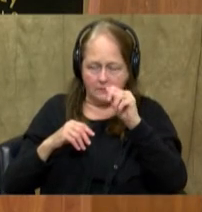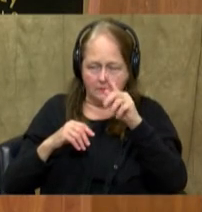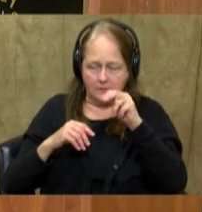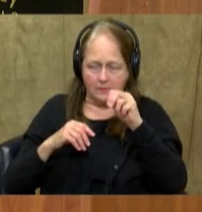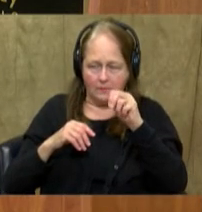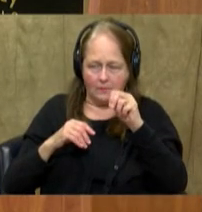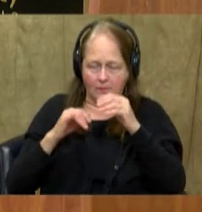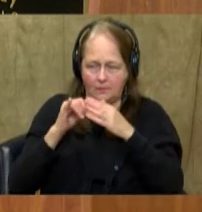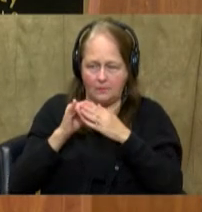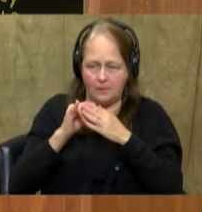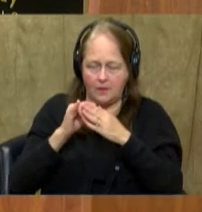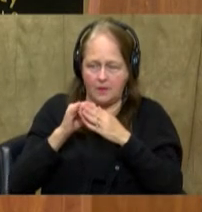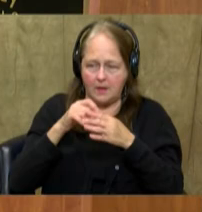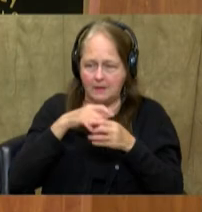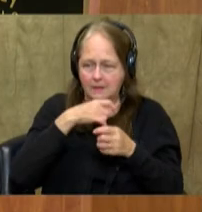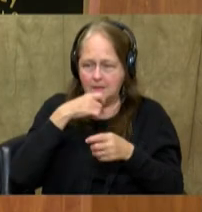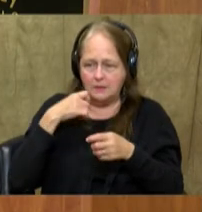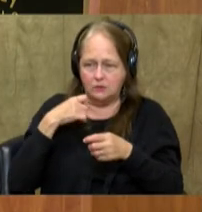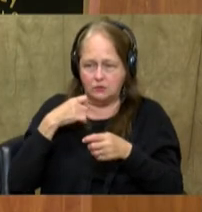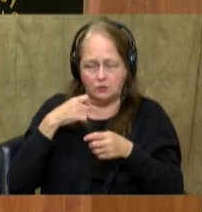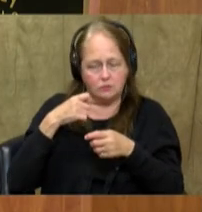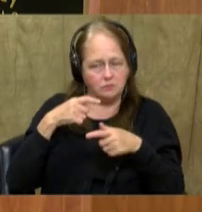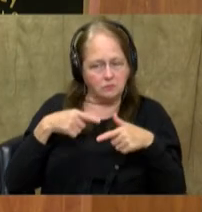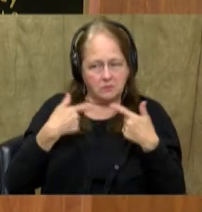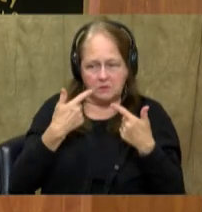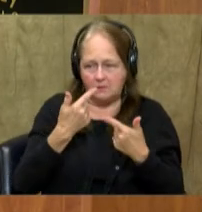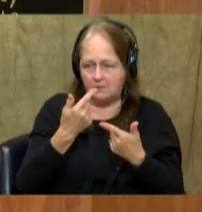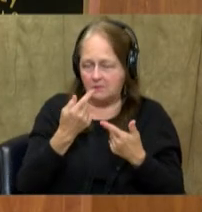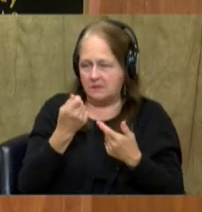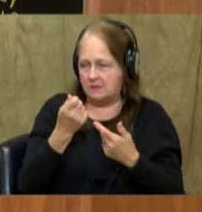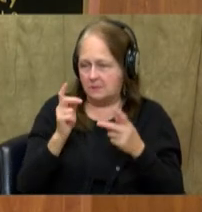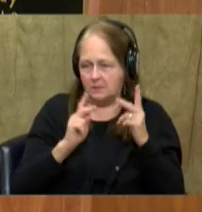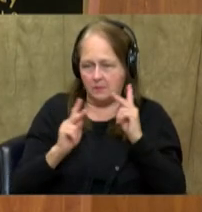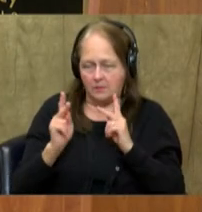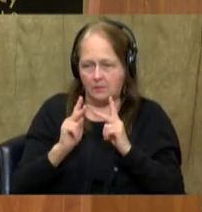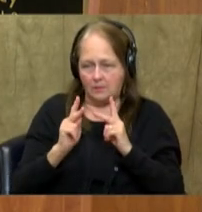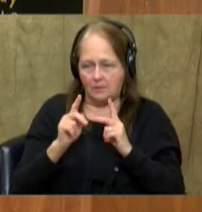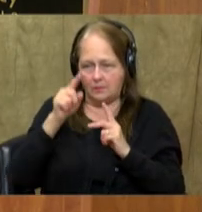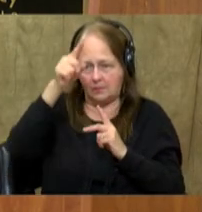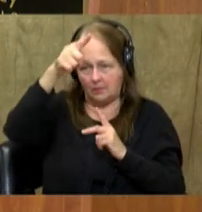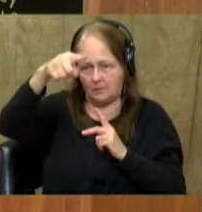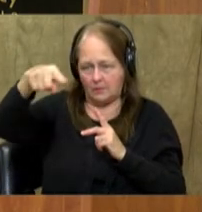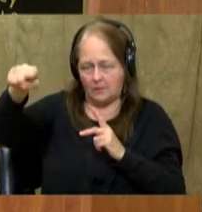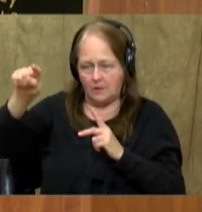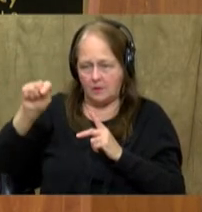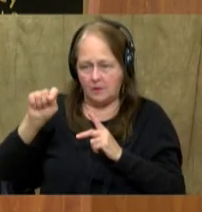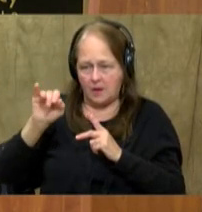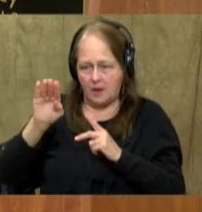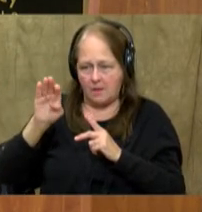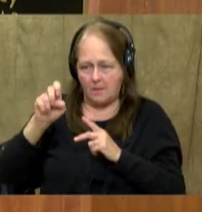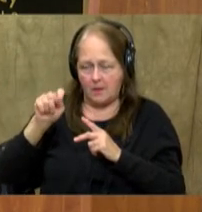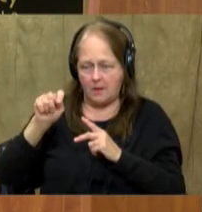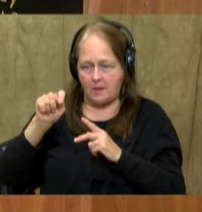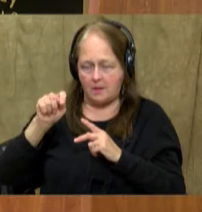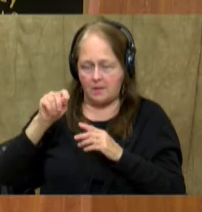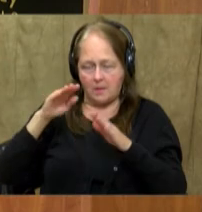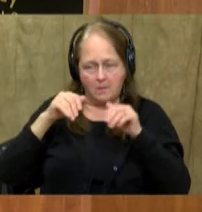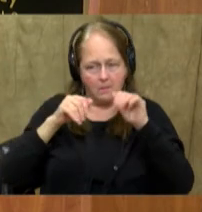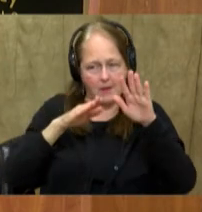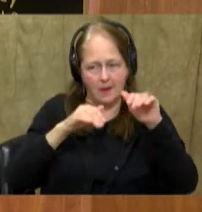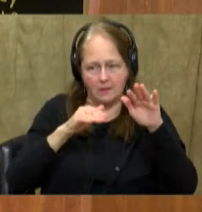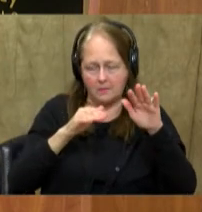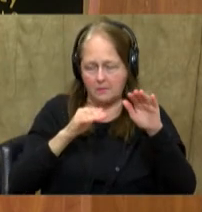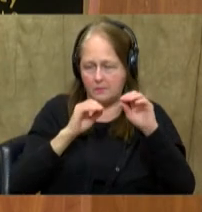area known as the Thar Desert. Not many people live in the desert. Along here, you've got the Tibetan Plateau and the tall Himalaya Mountains.